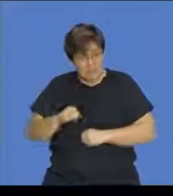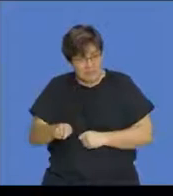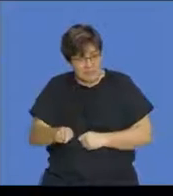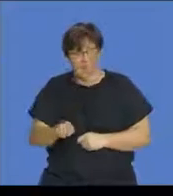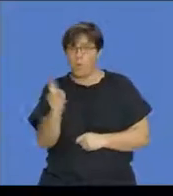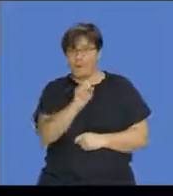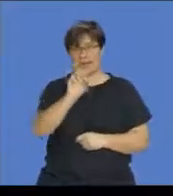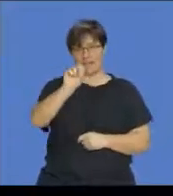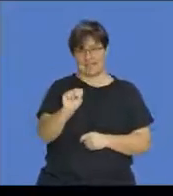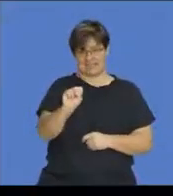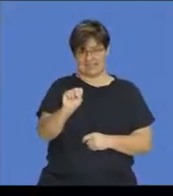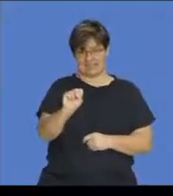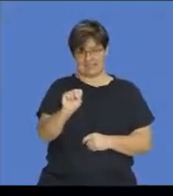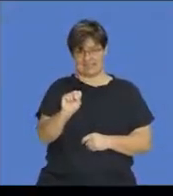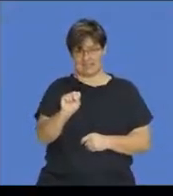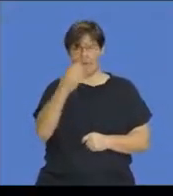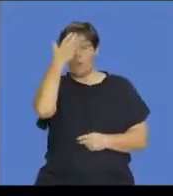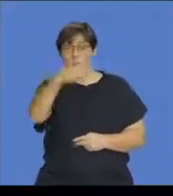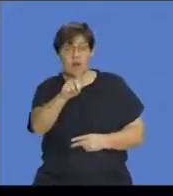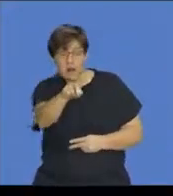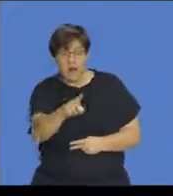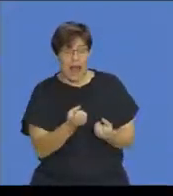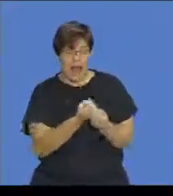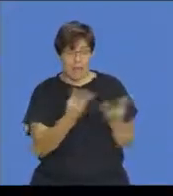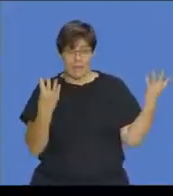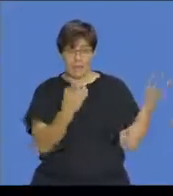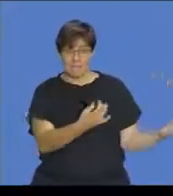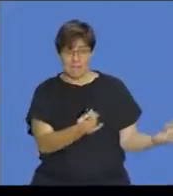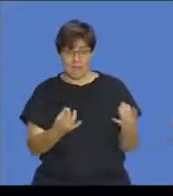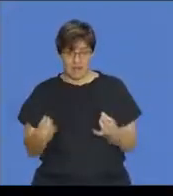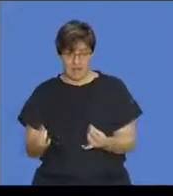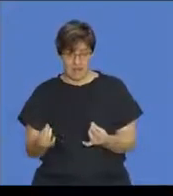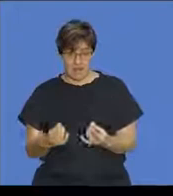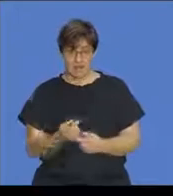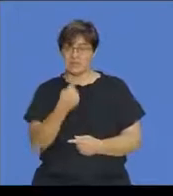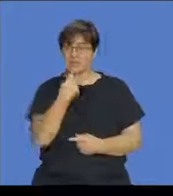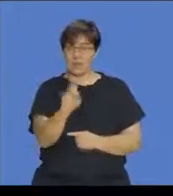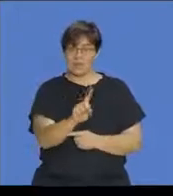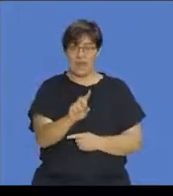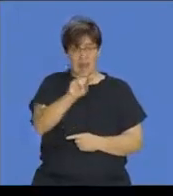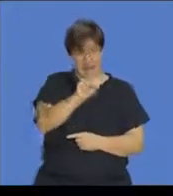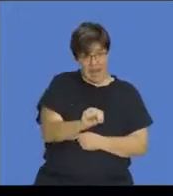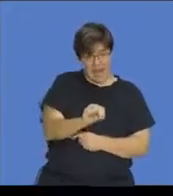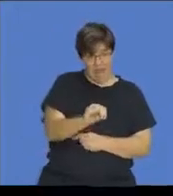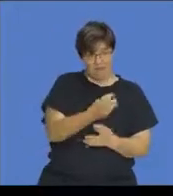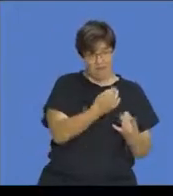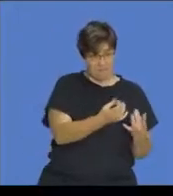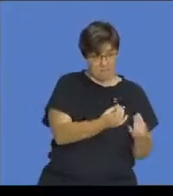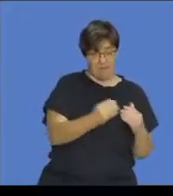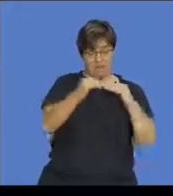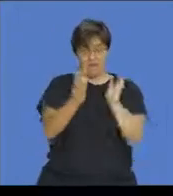S. When we want to know the number of events, then we're going to write it as NS,